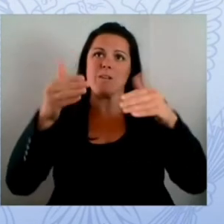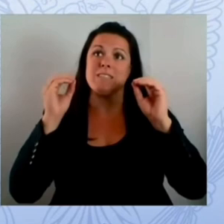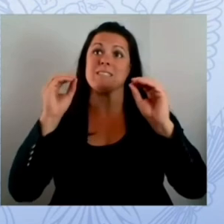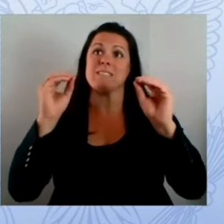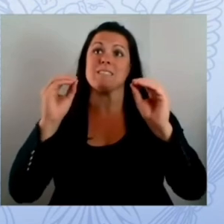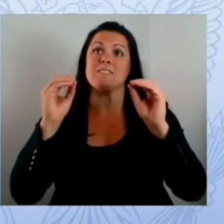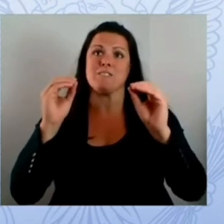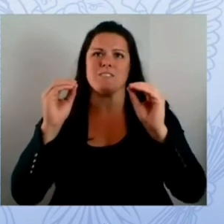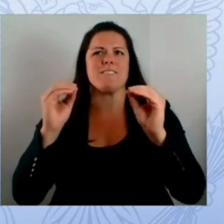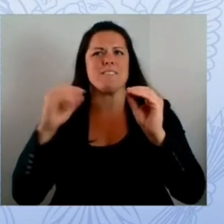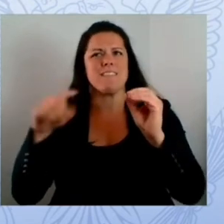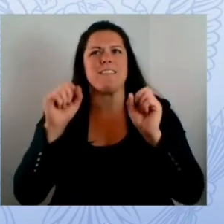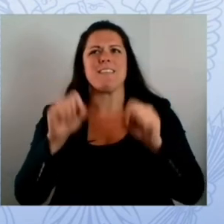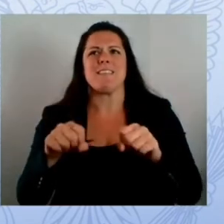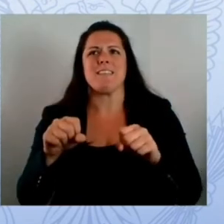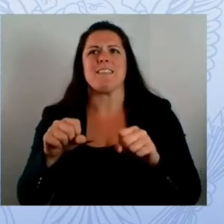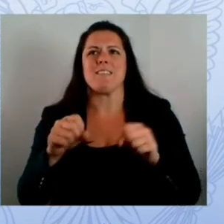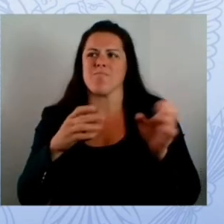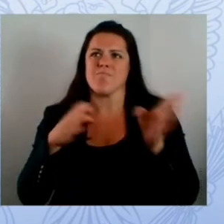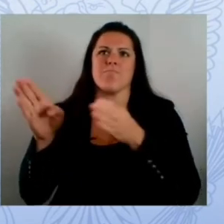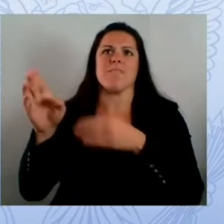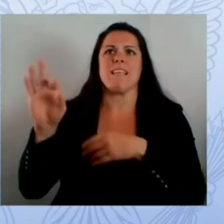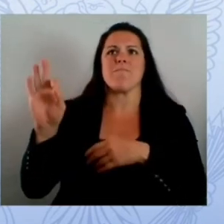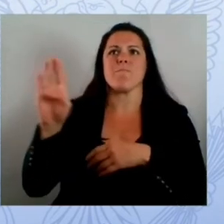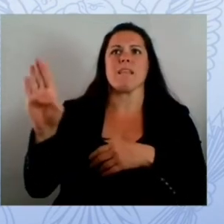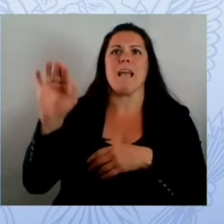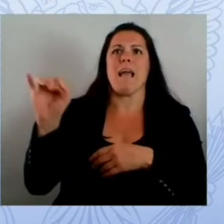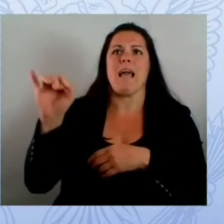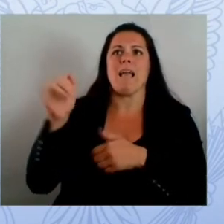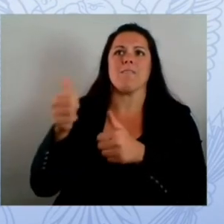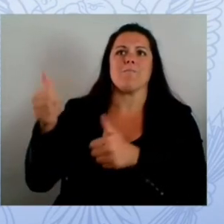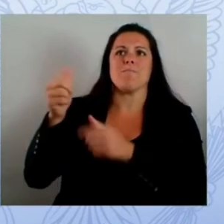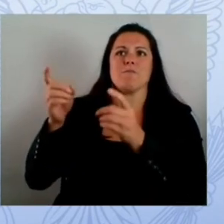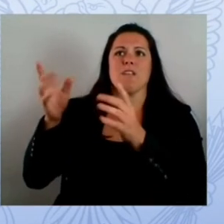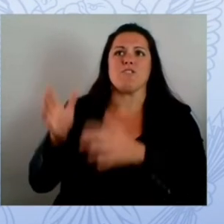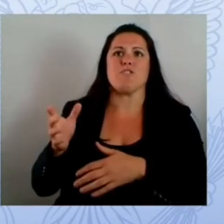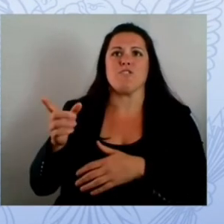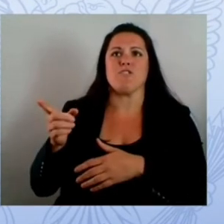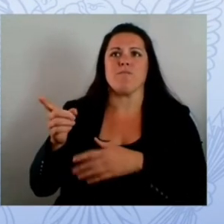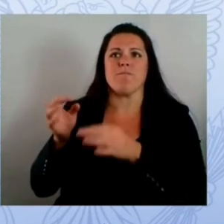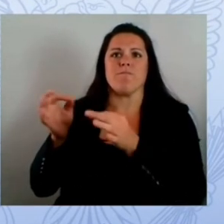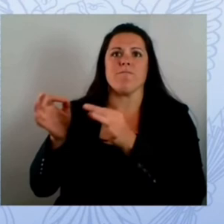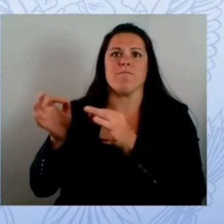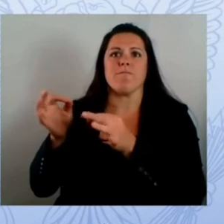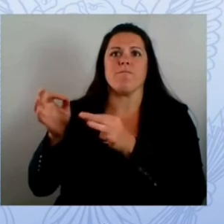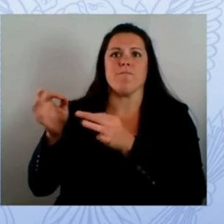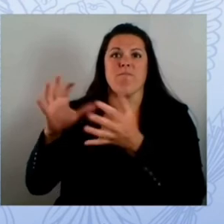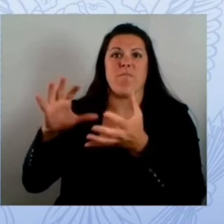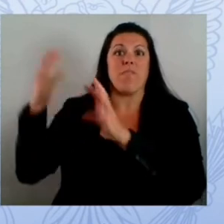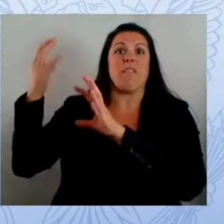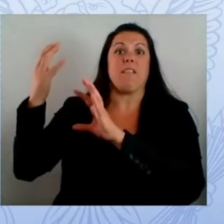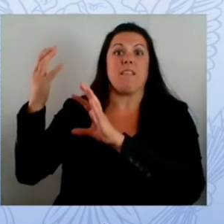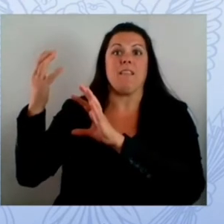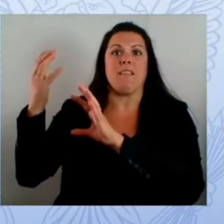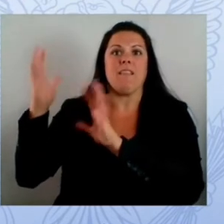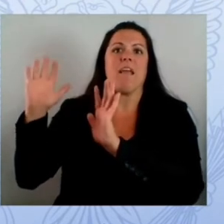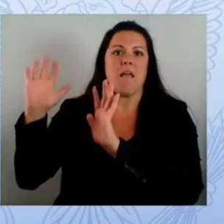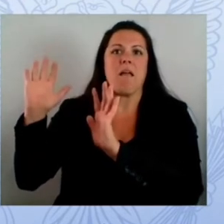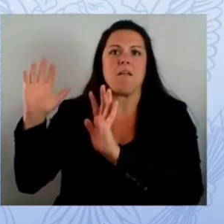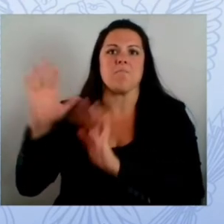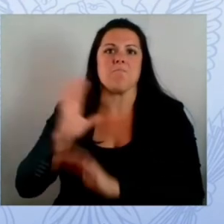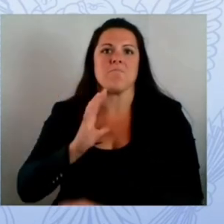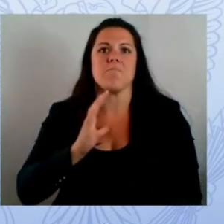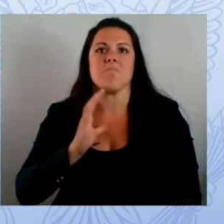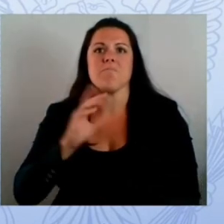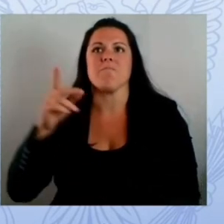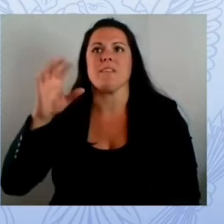behind him um deputy director of the fbi paul abate thank you ann uh thank you everyone for having us here today it's